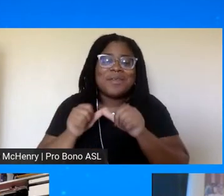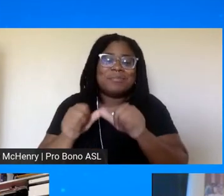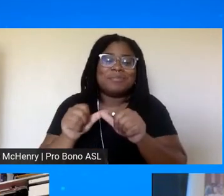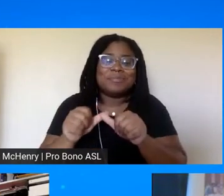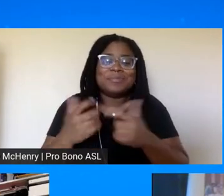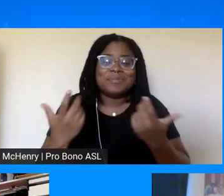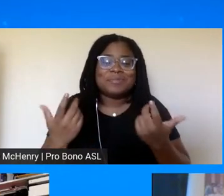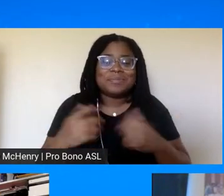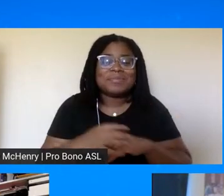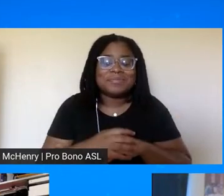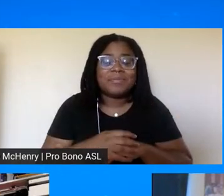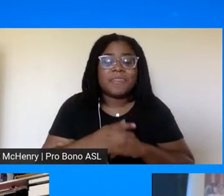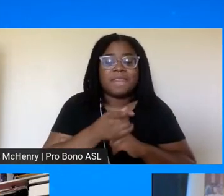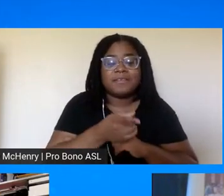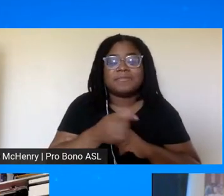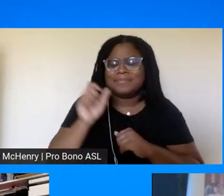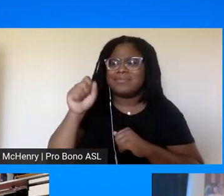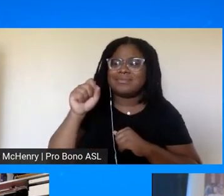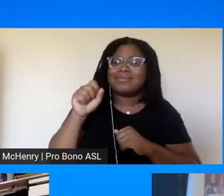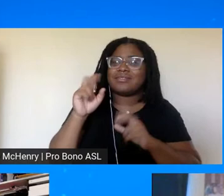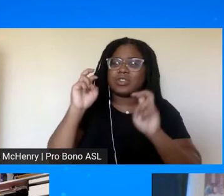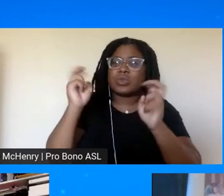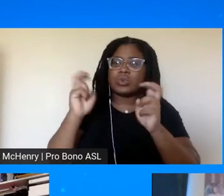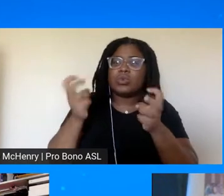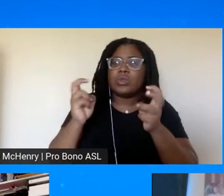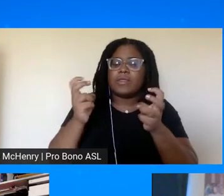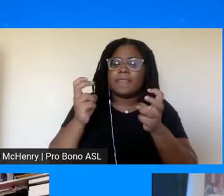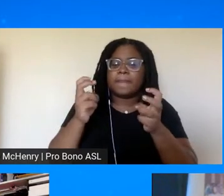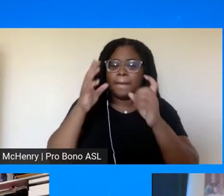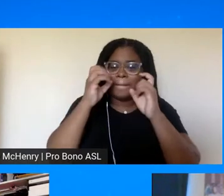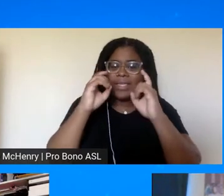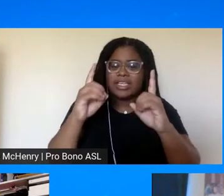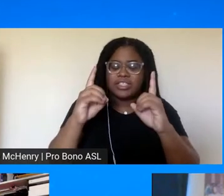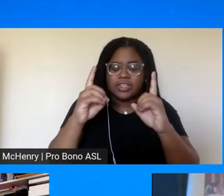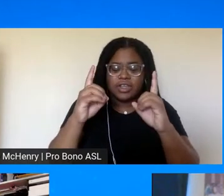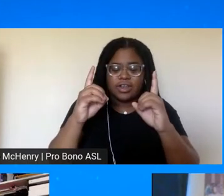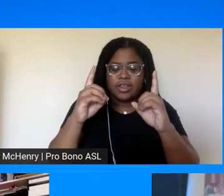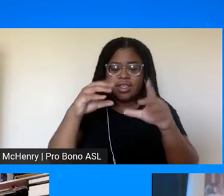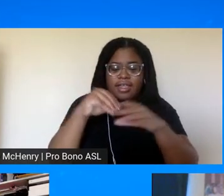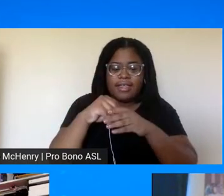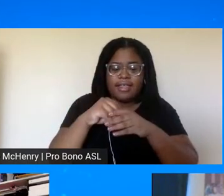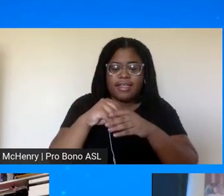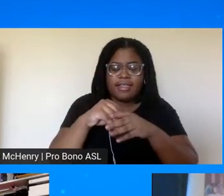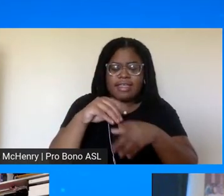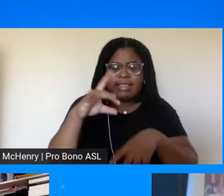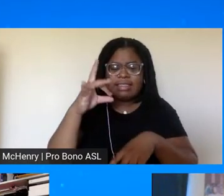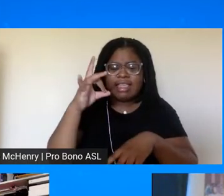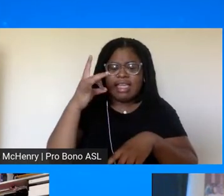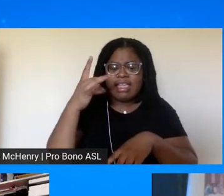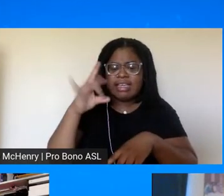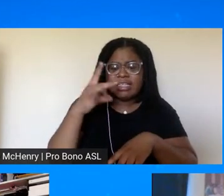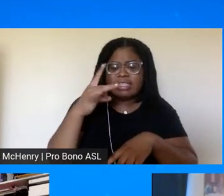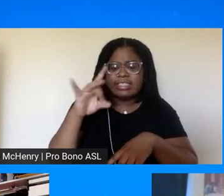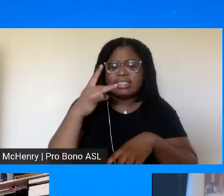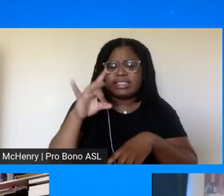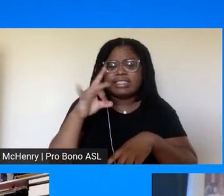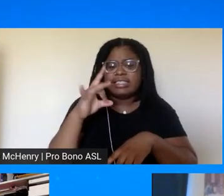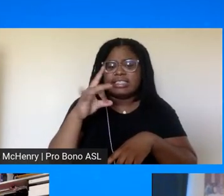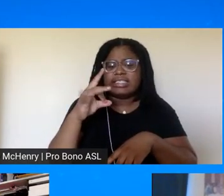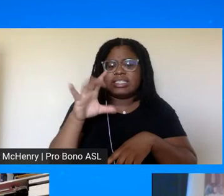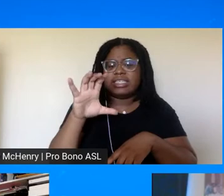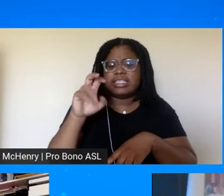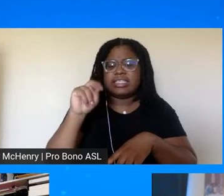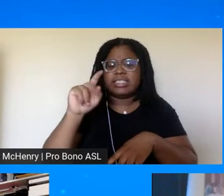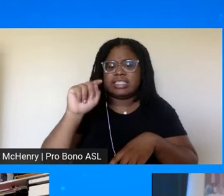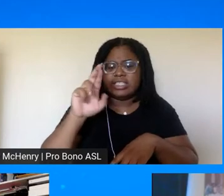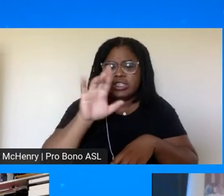that's right you know there's a quote um there was there was an educator in the 18th century 19th century named anna julia cooper and she said when